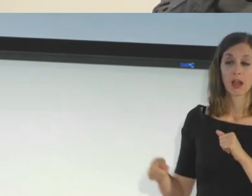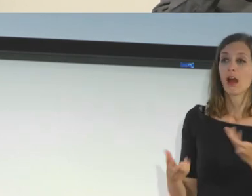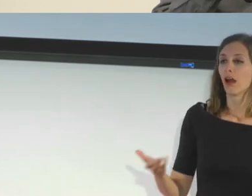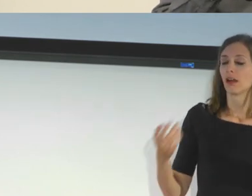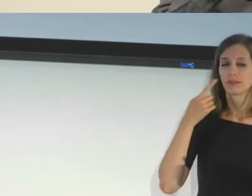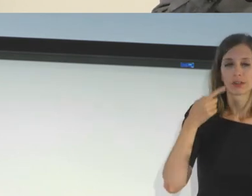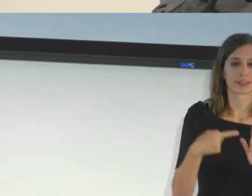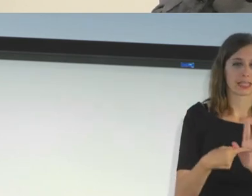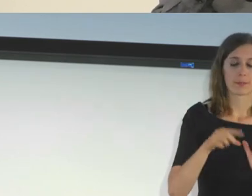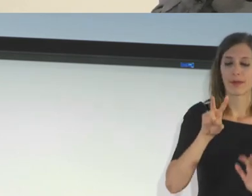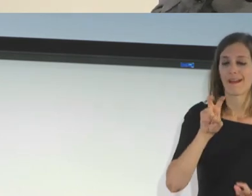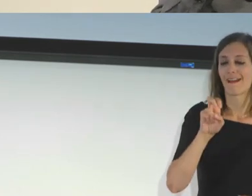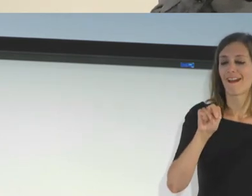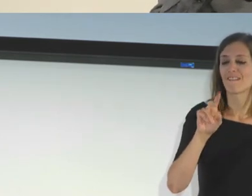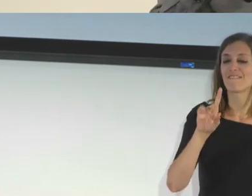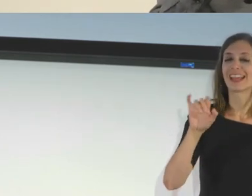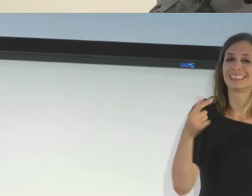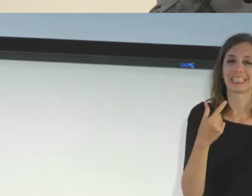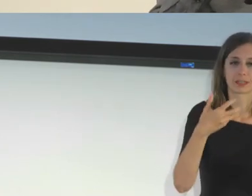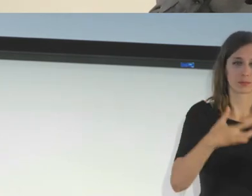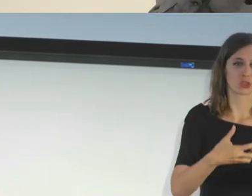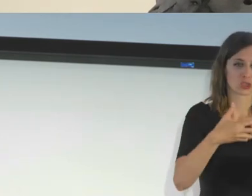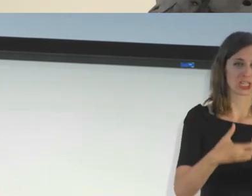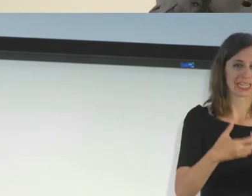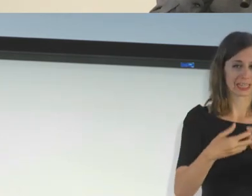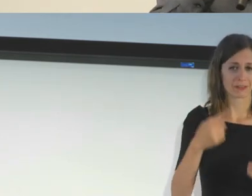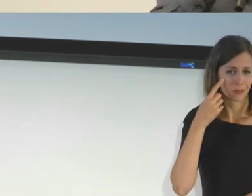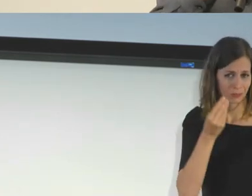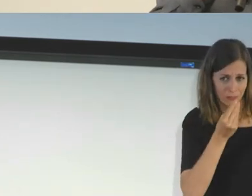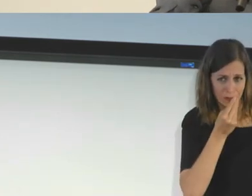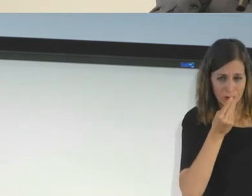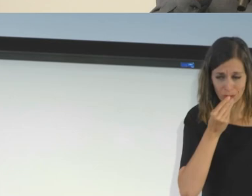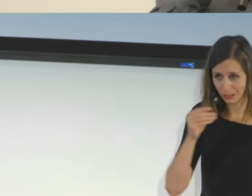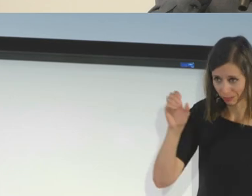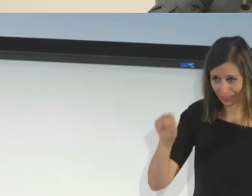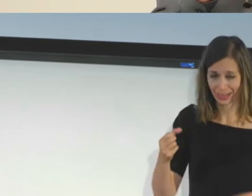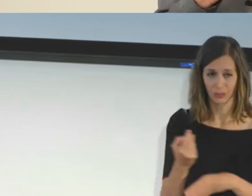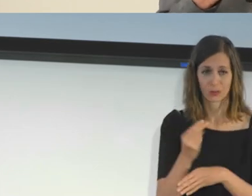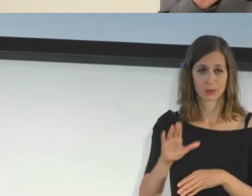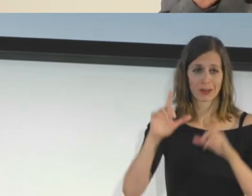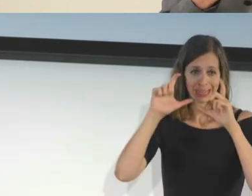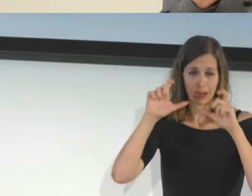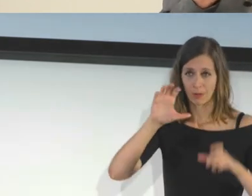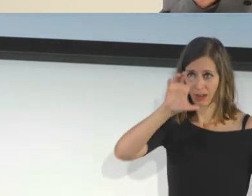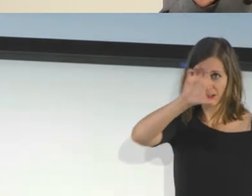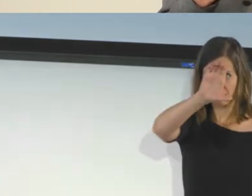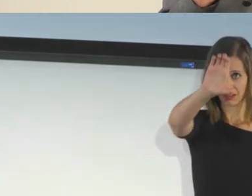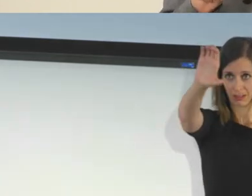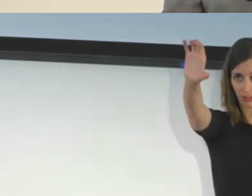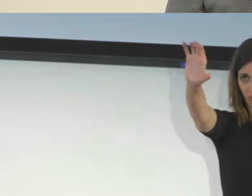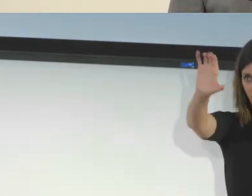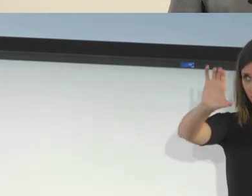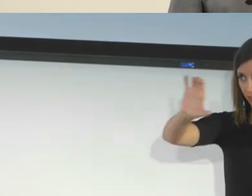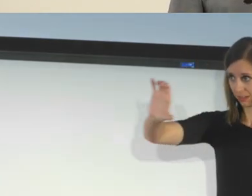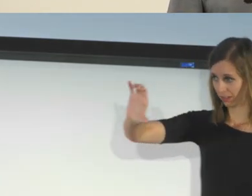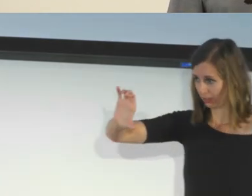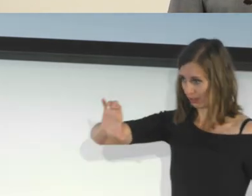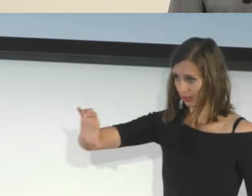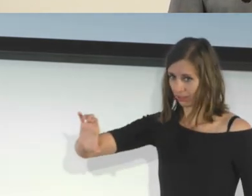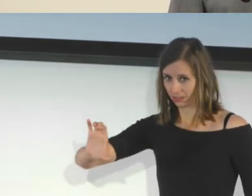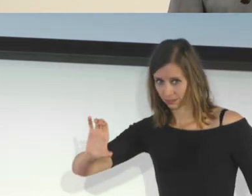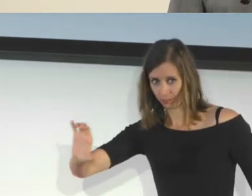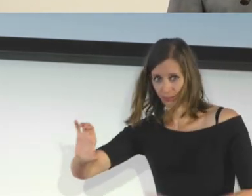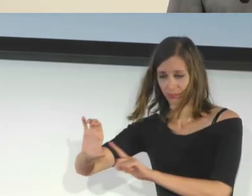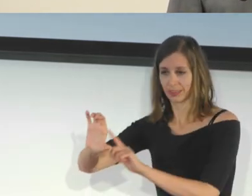You start moving your, you point it with the camera, you point it, you touch one of the buttons and it will tell you